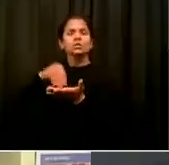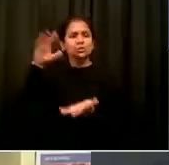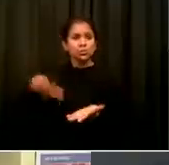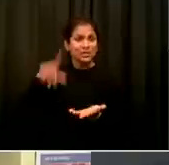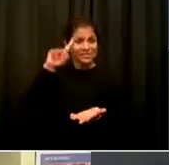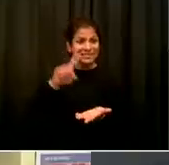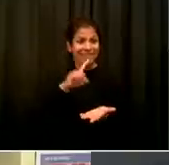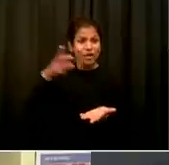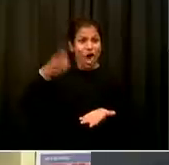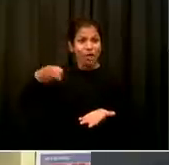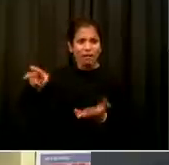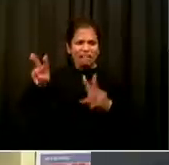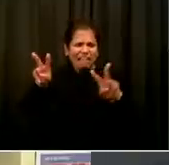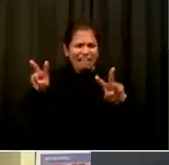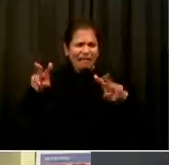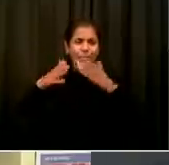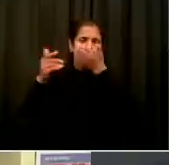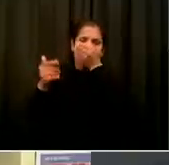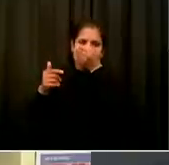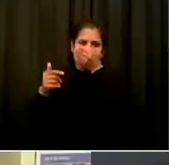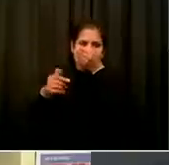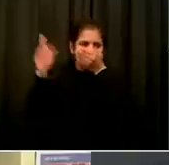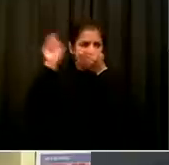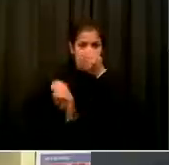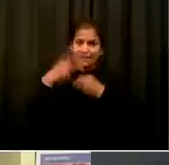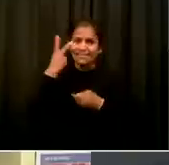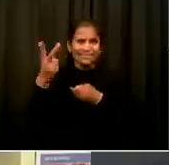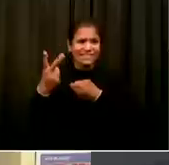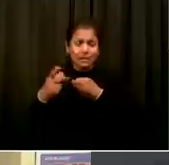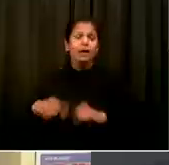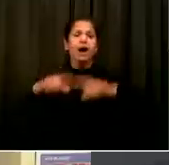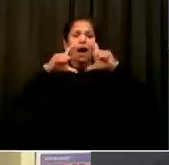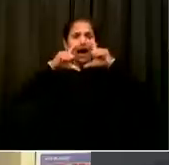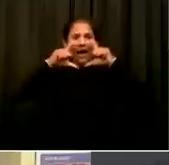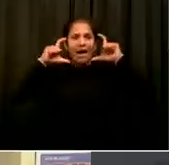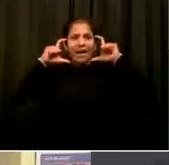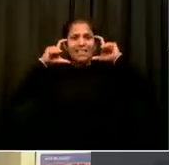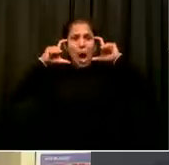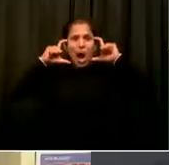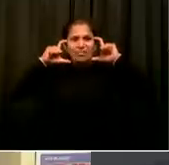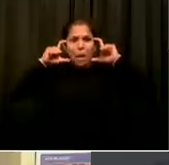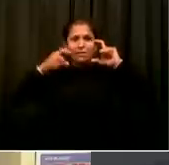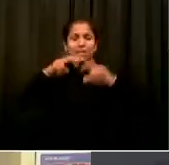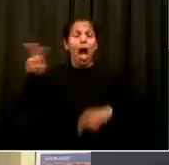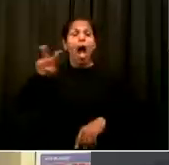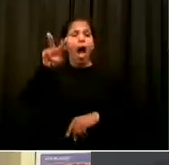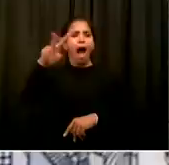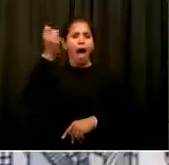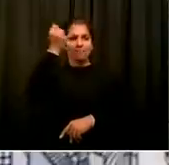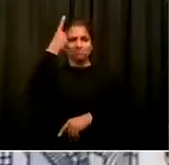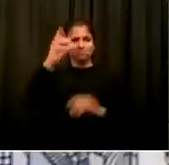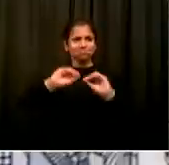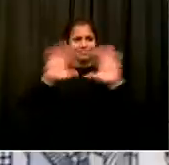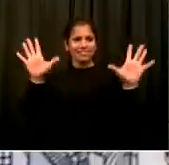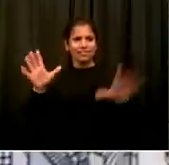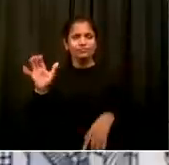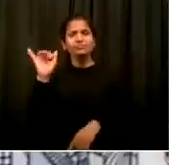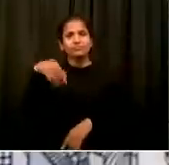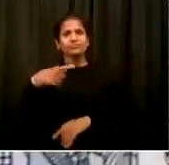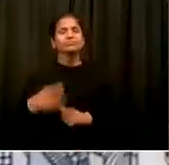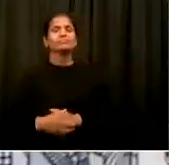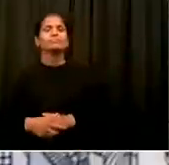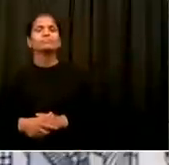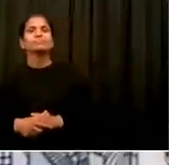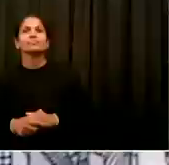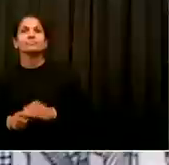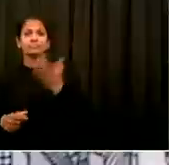I go to our indicators. There are so many people who have stepped forward. I talked about these amazing partnerships to get people tested, to help